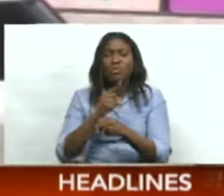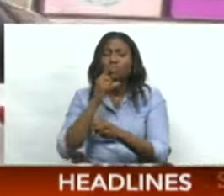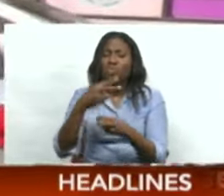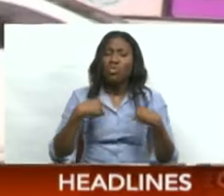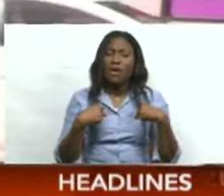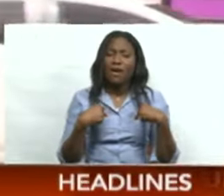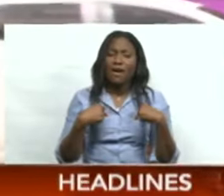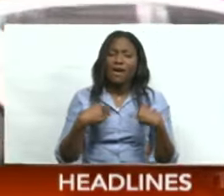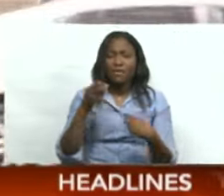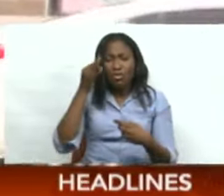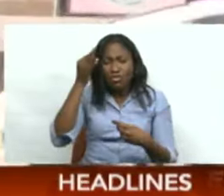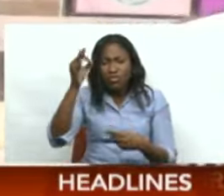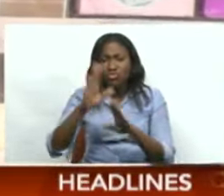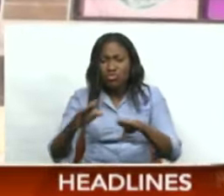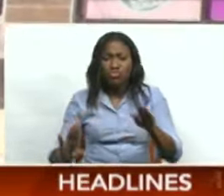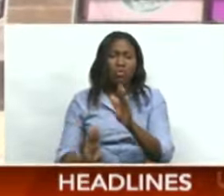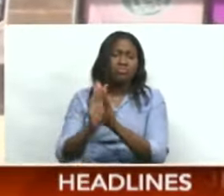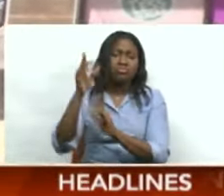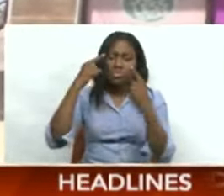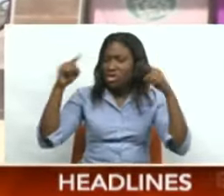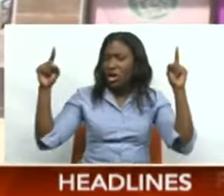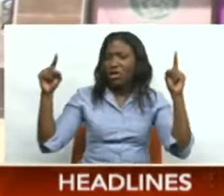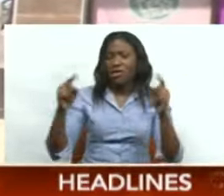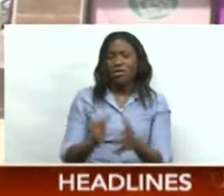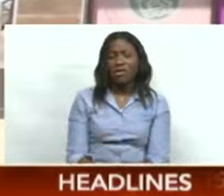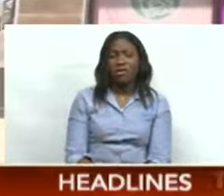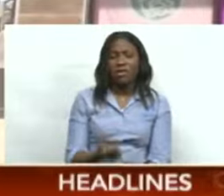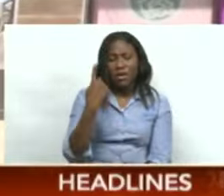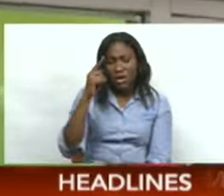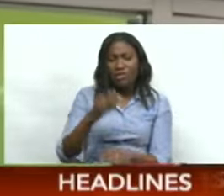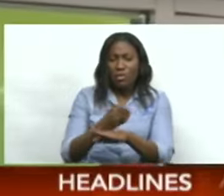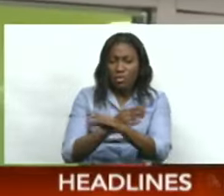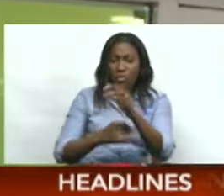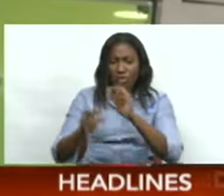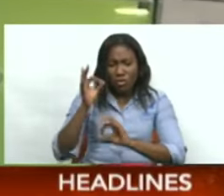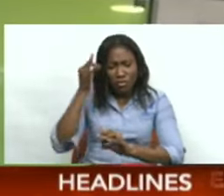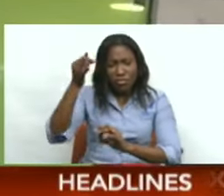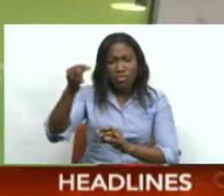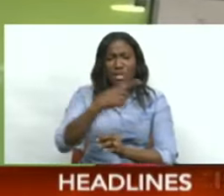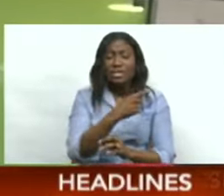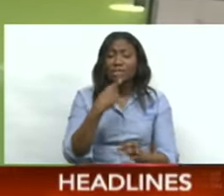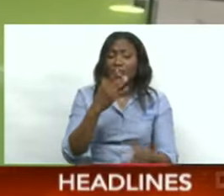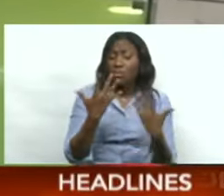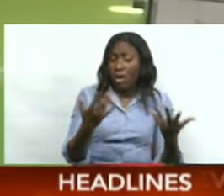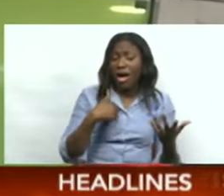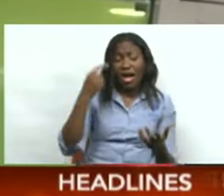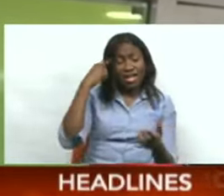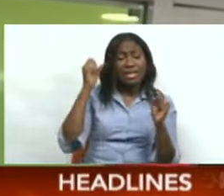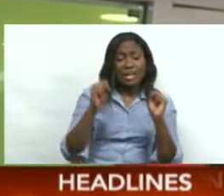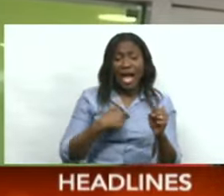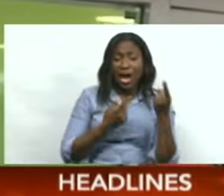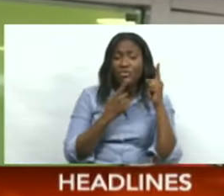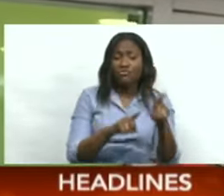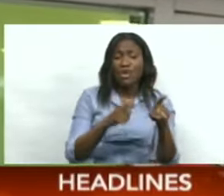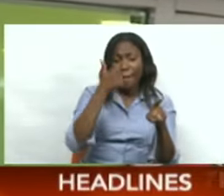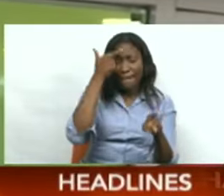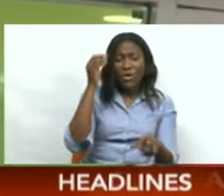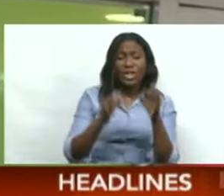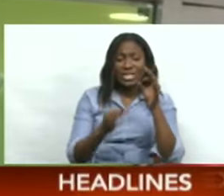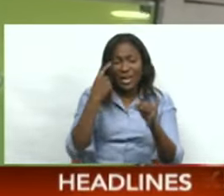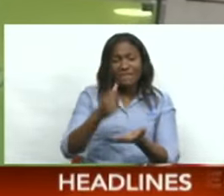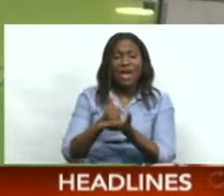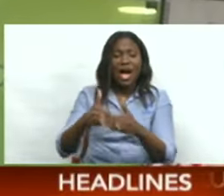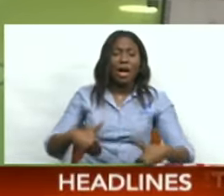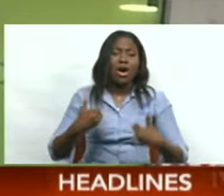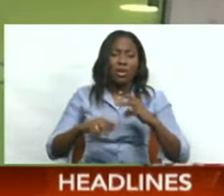have a next generation and successful and well-developed to make the economy move forward. If that is the case, well, yes, I agree. Because if it's a healthy